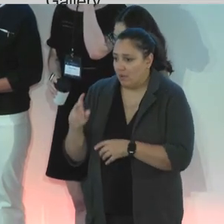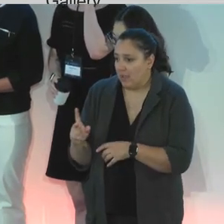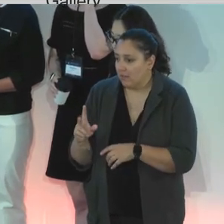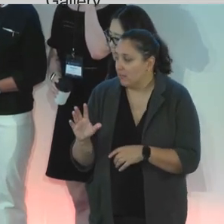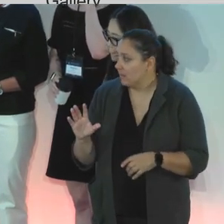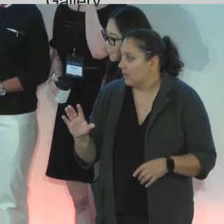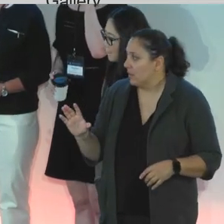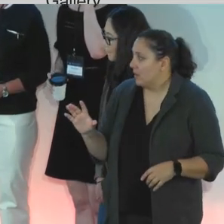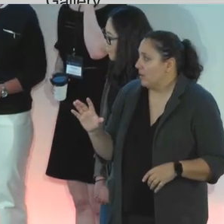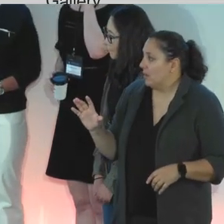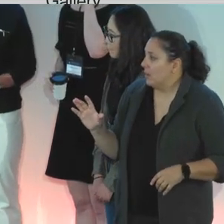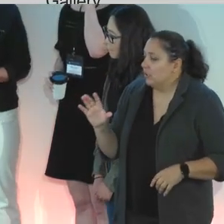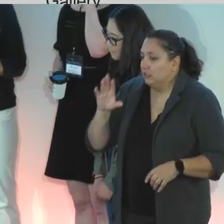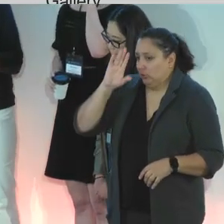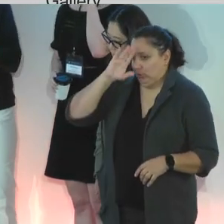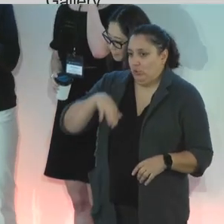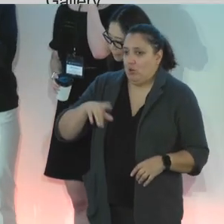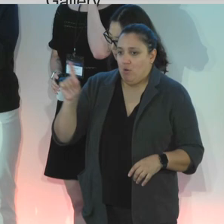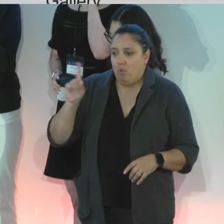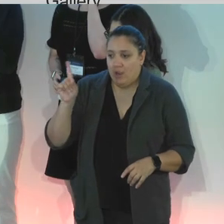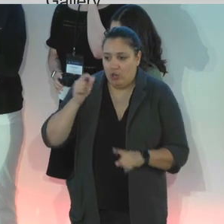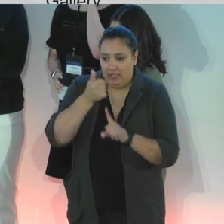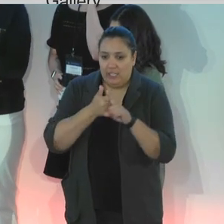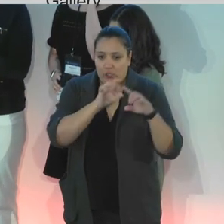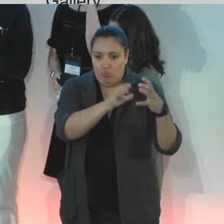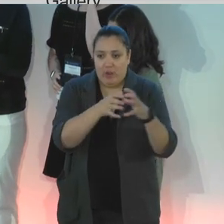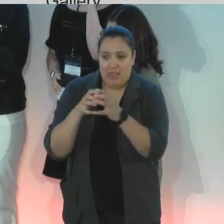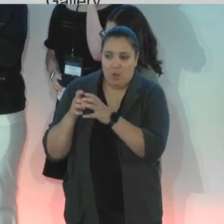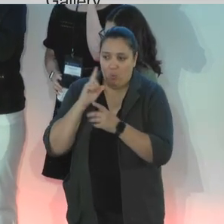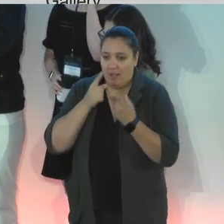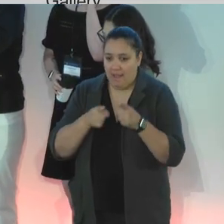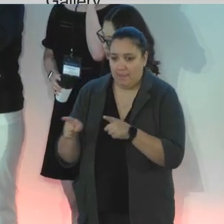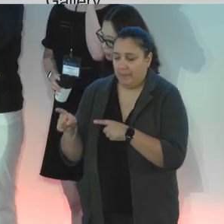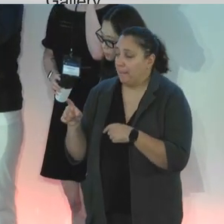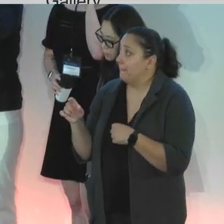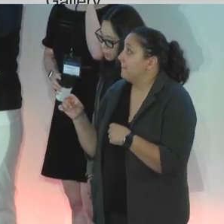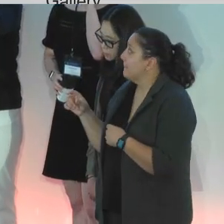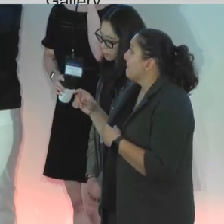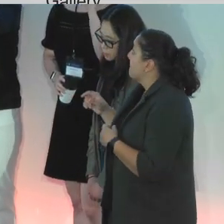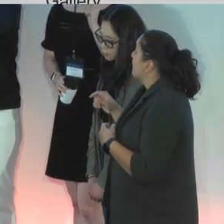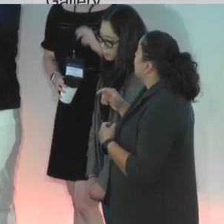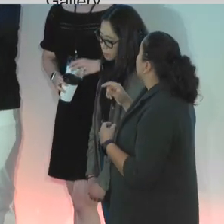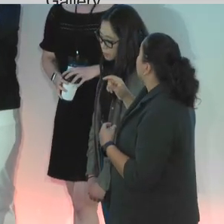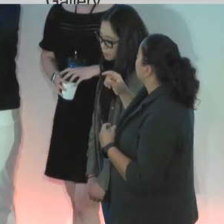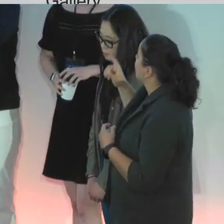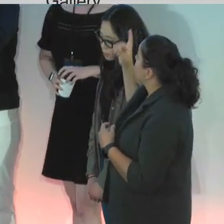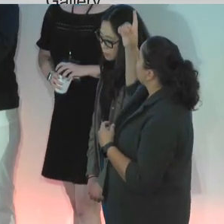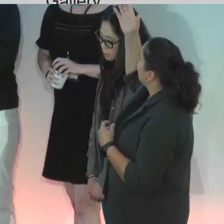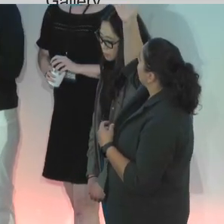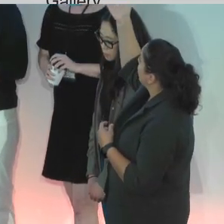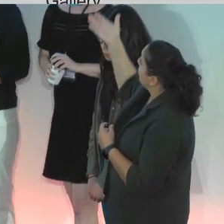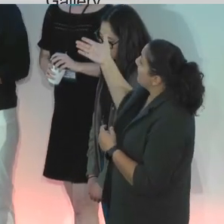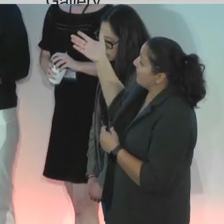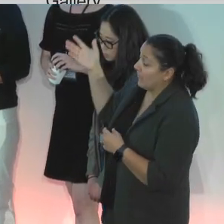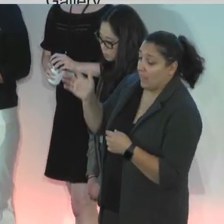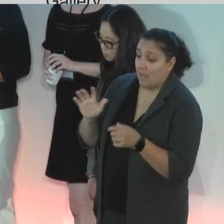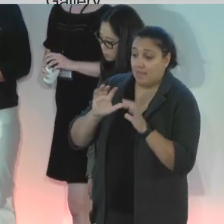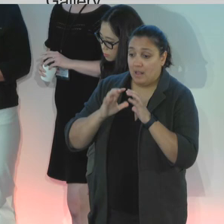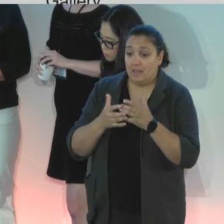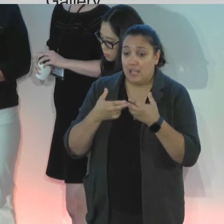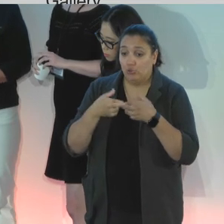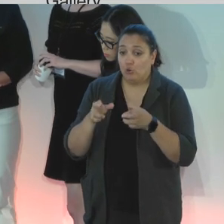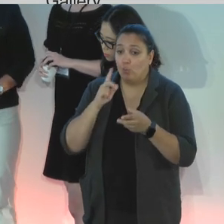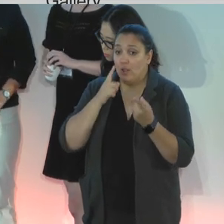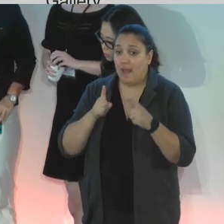Hi, Al. So, just, you know, where everything's going to be, the things are listed here. The classrooms are both